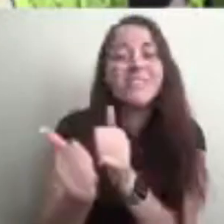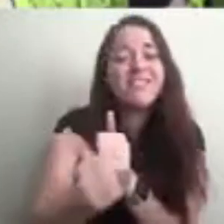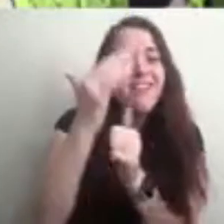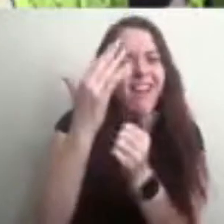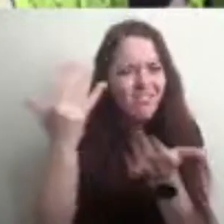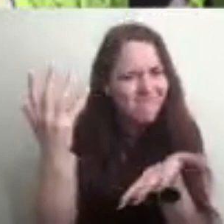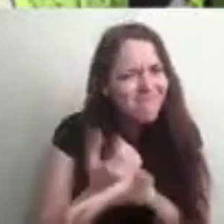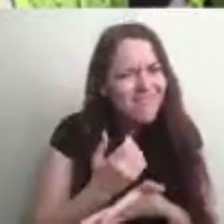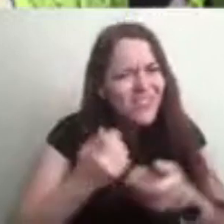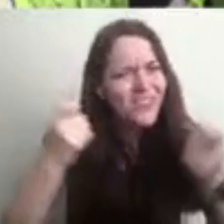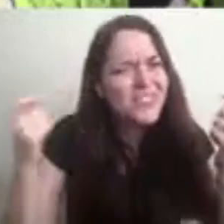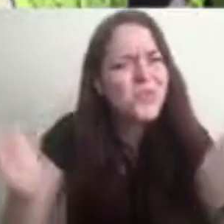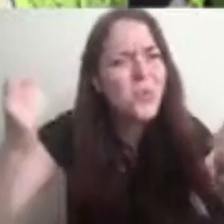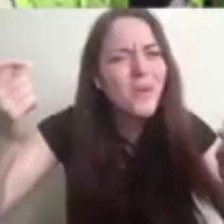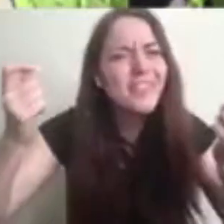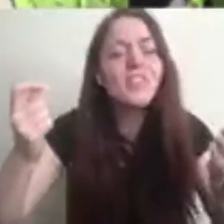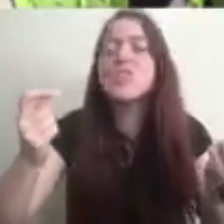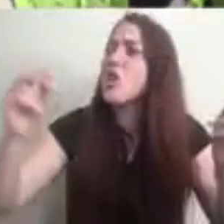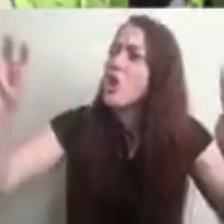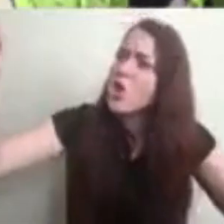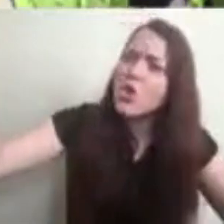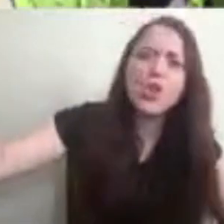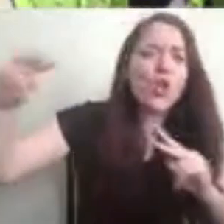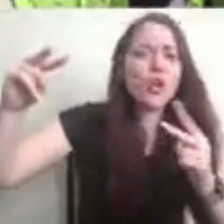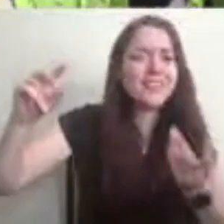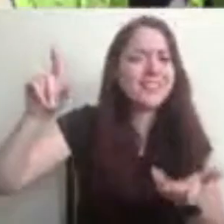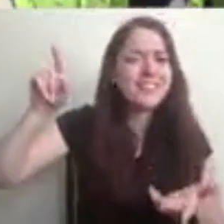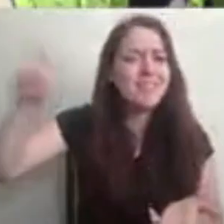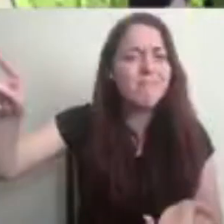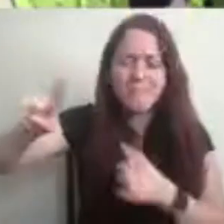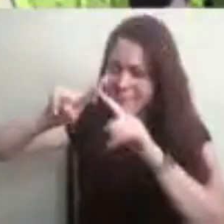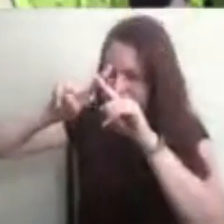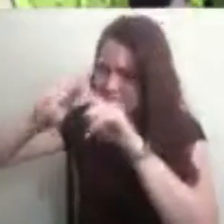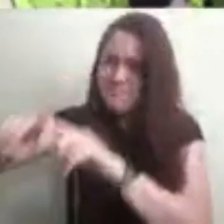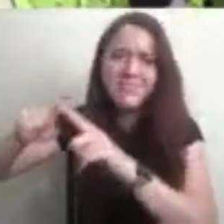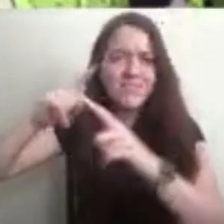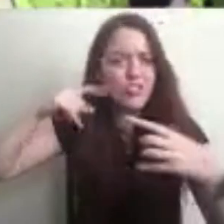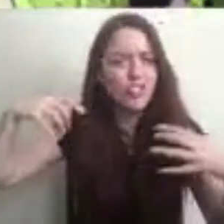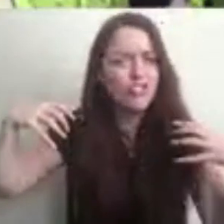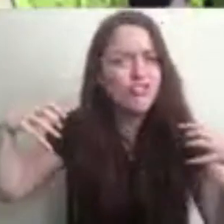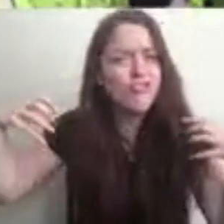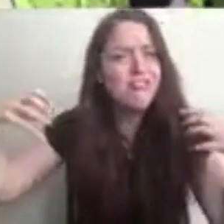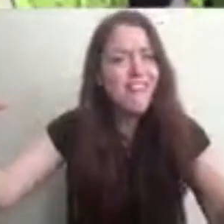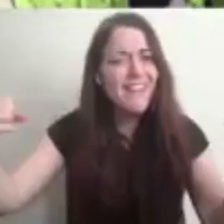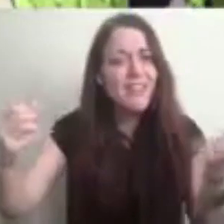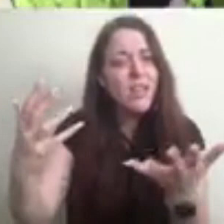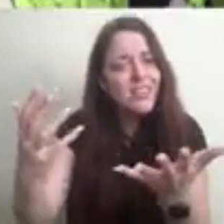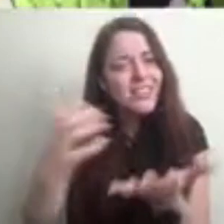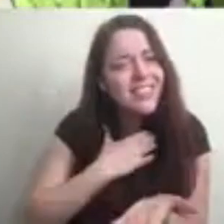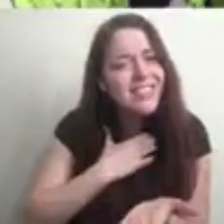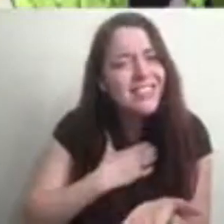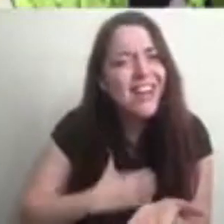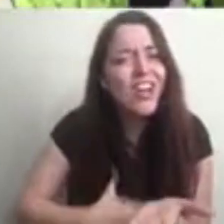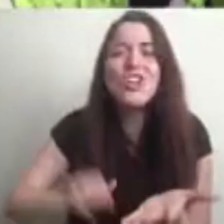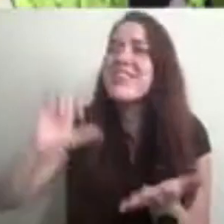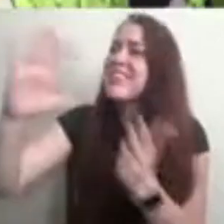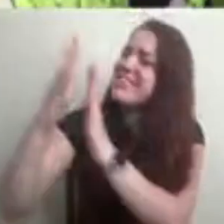Turn to God, to God's strength, and seek God's presence constantly.